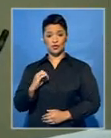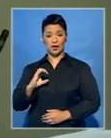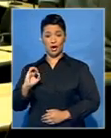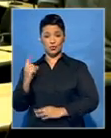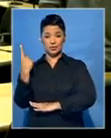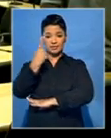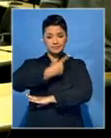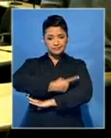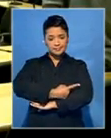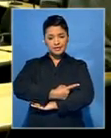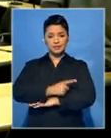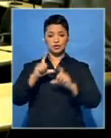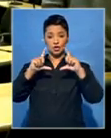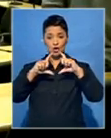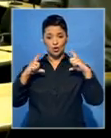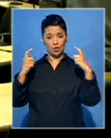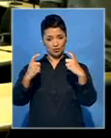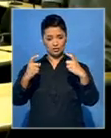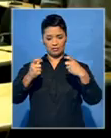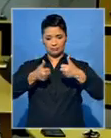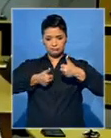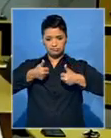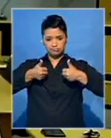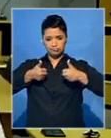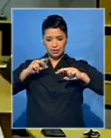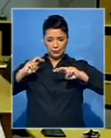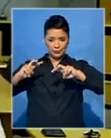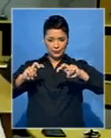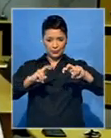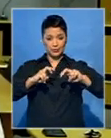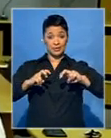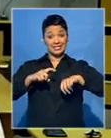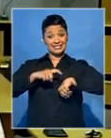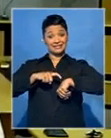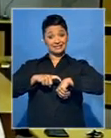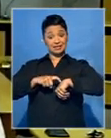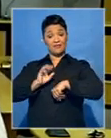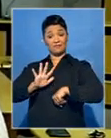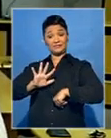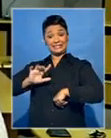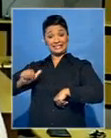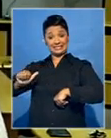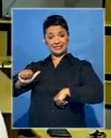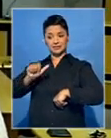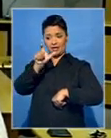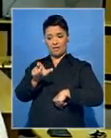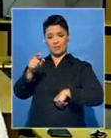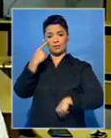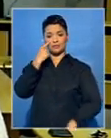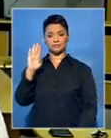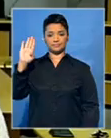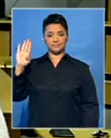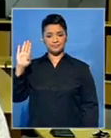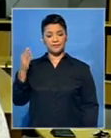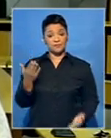of the Fahlem Commission done and dusted. During this time, 56 witnesses took to the stand.